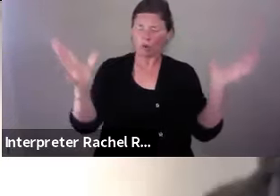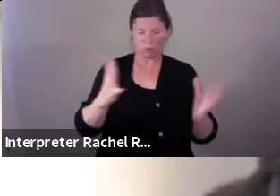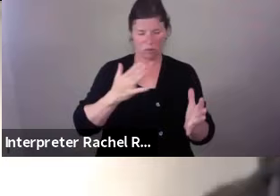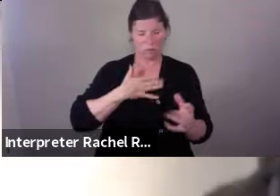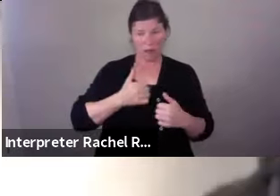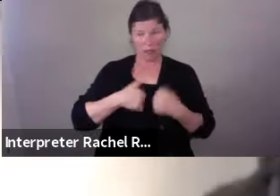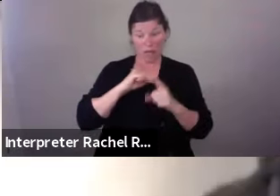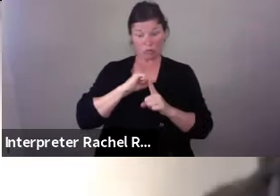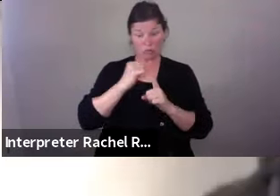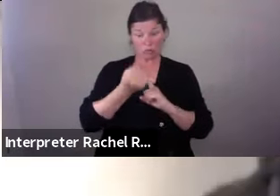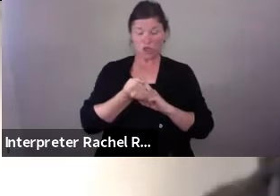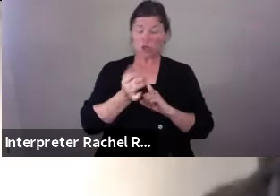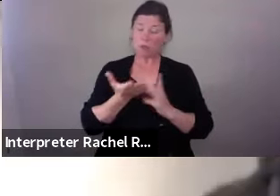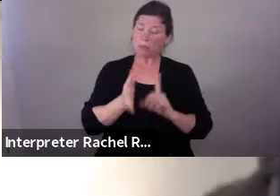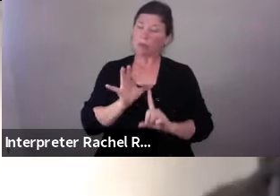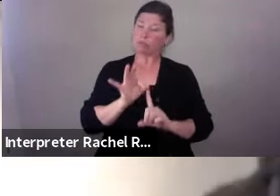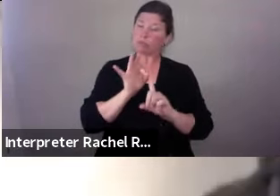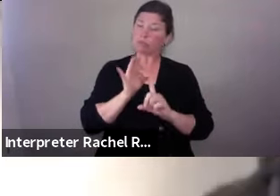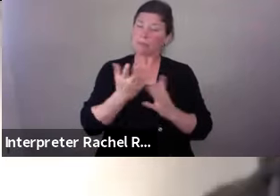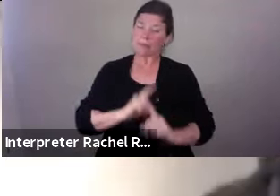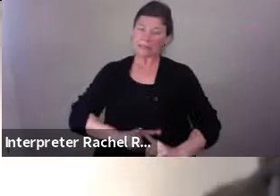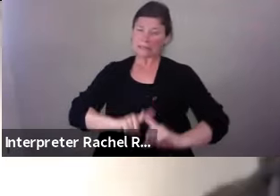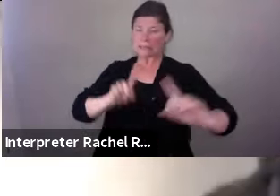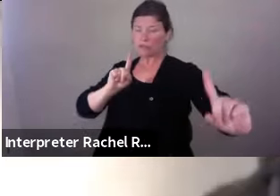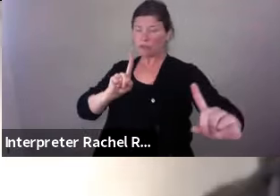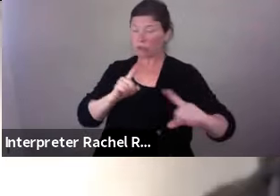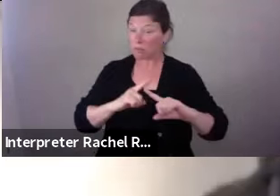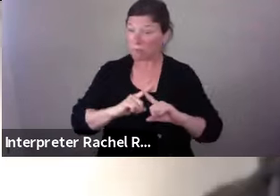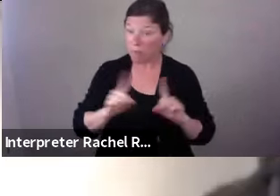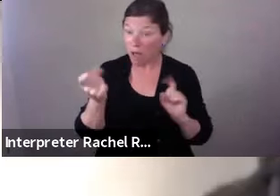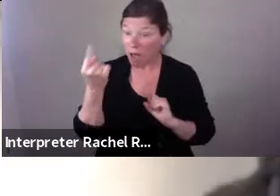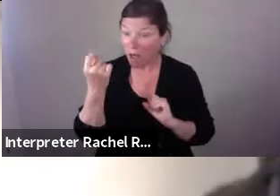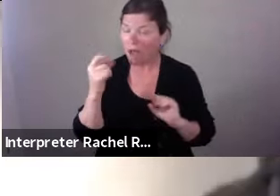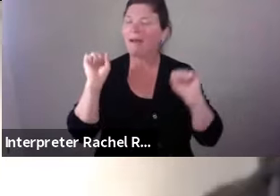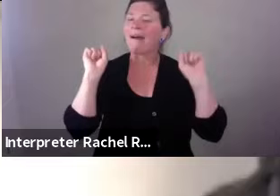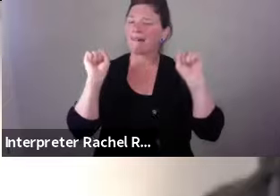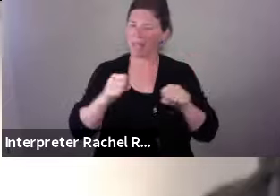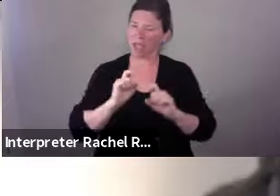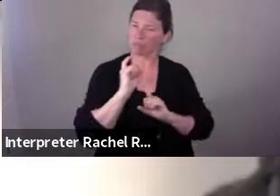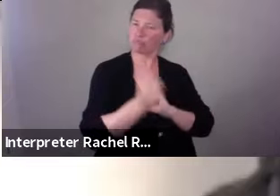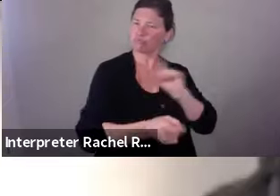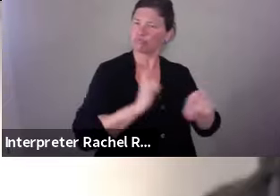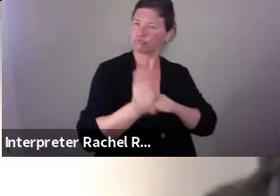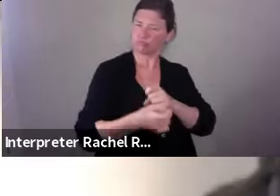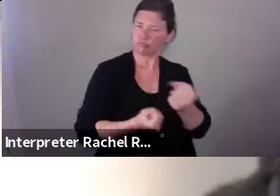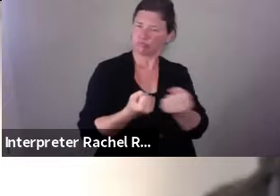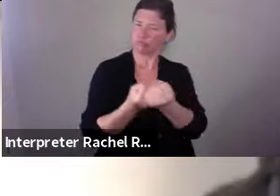that we can't contribute to society. And as far as what I'm most proud of,